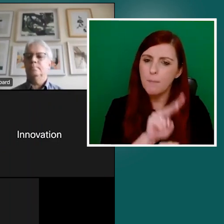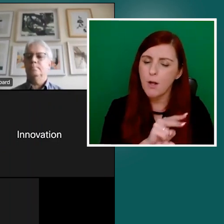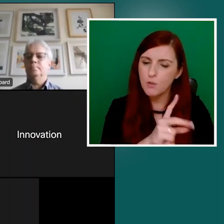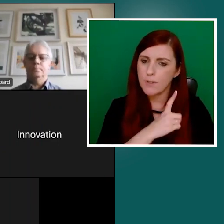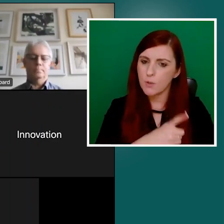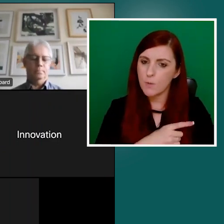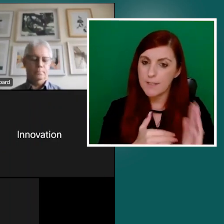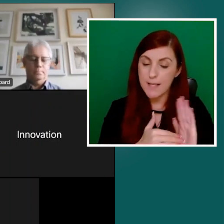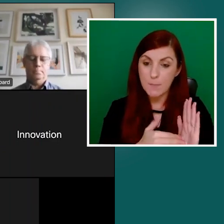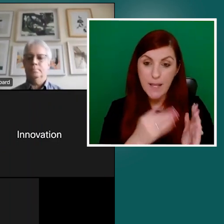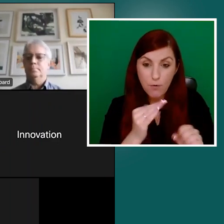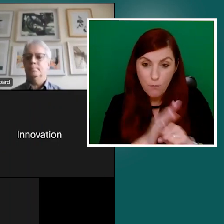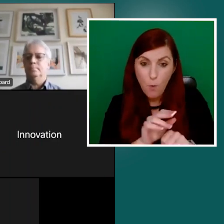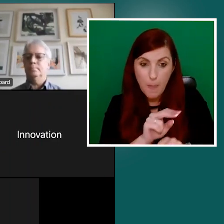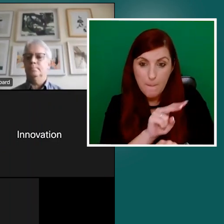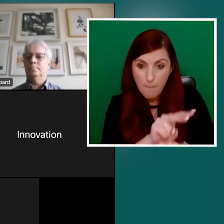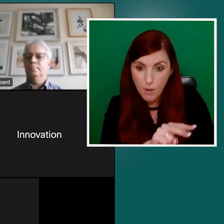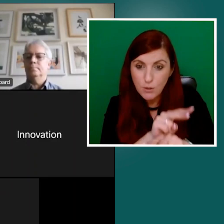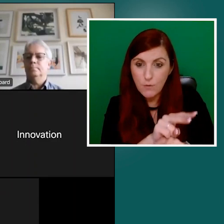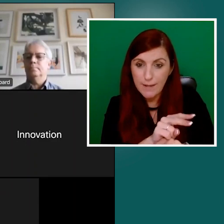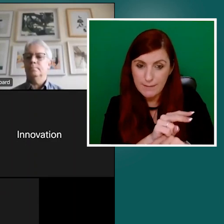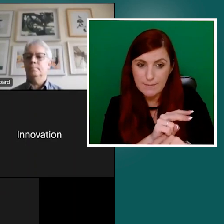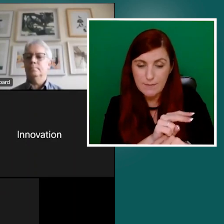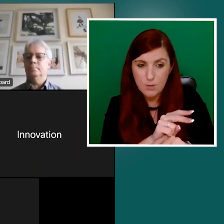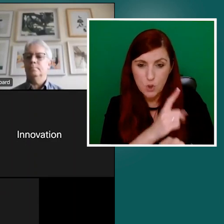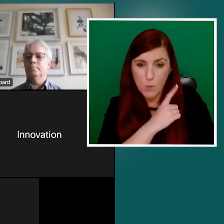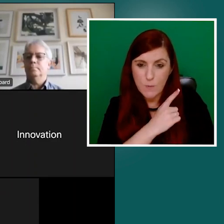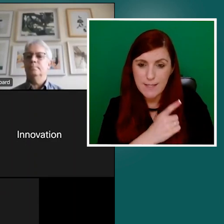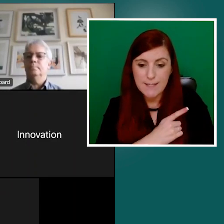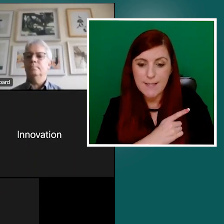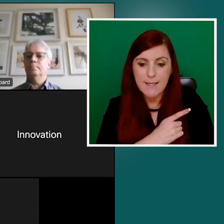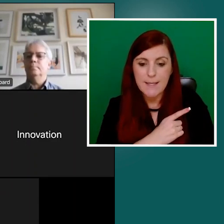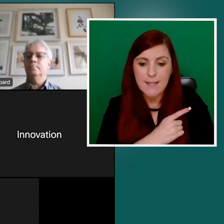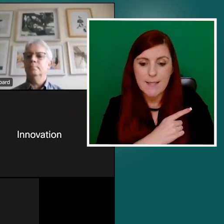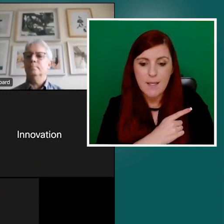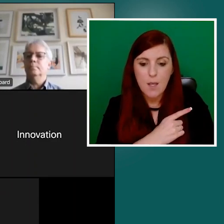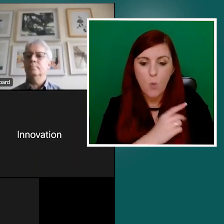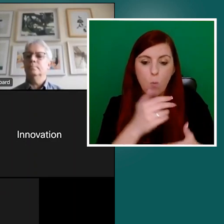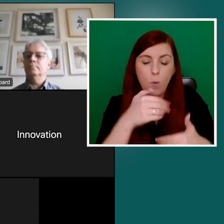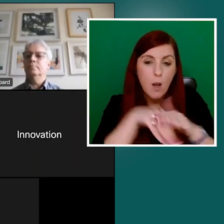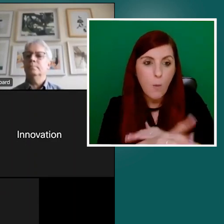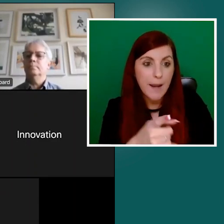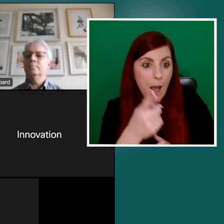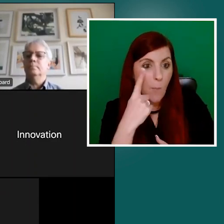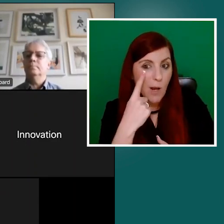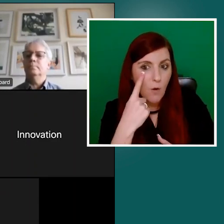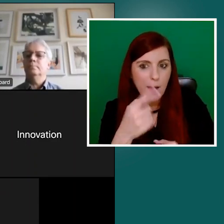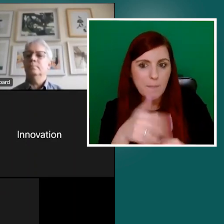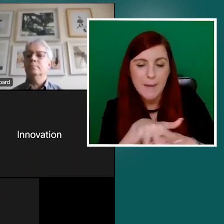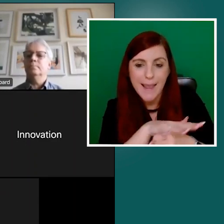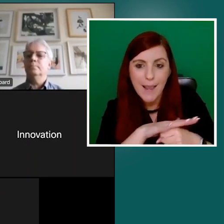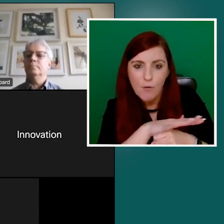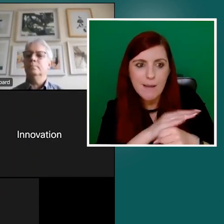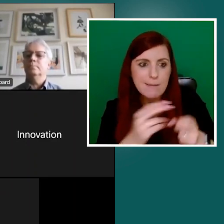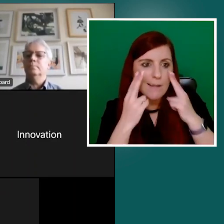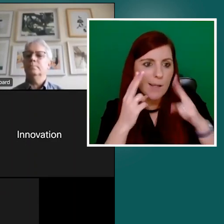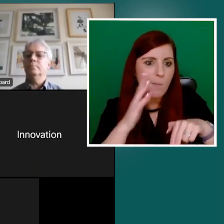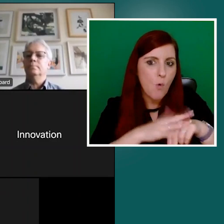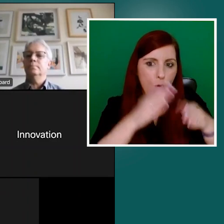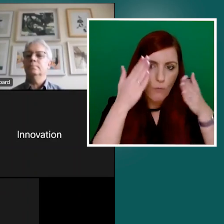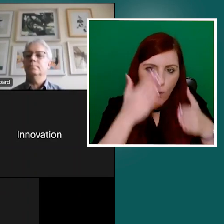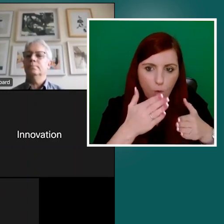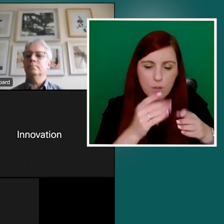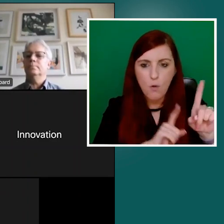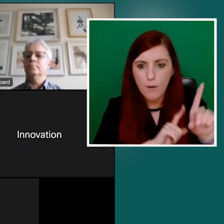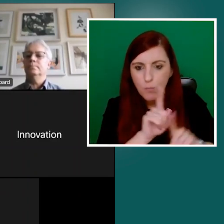way of highlighting gaps or areas where we're thinking. Further focus would be required. And then we go in and we engage, uh, bilaterally with,